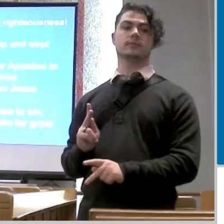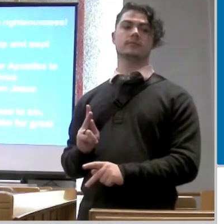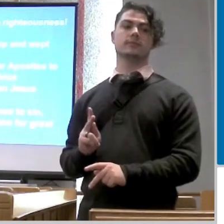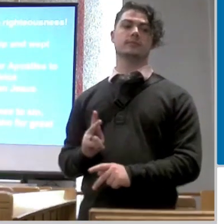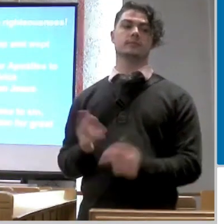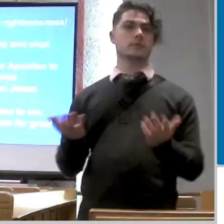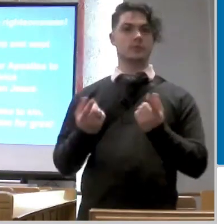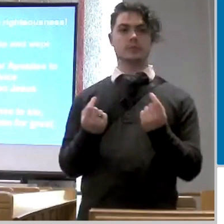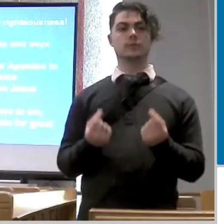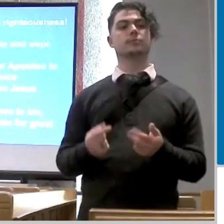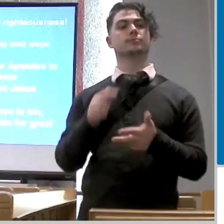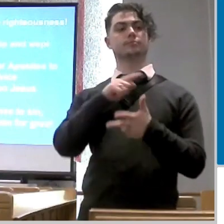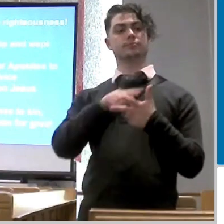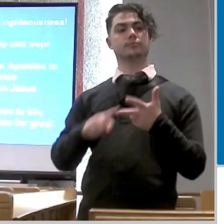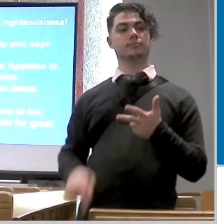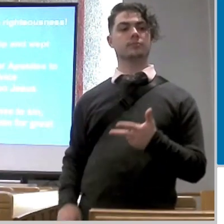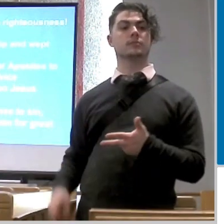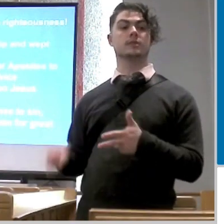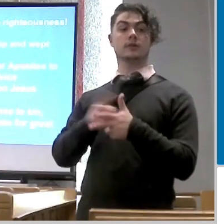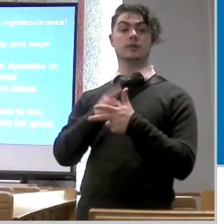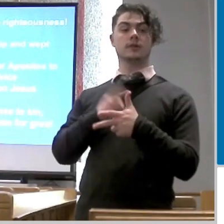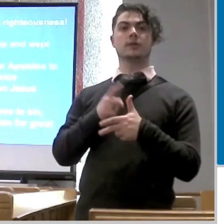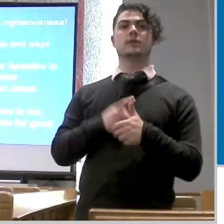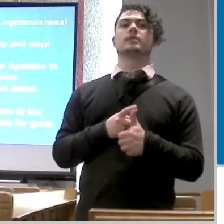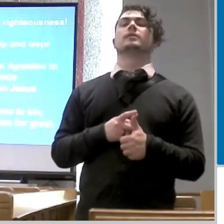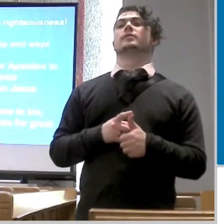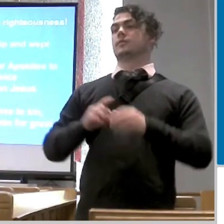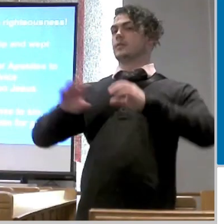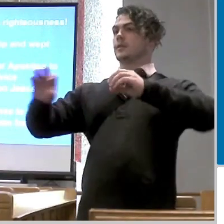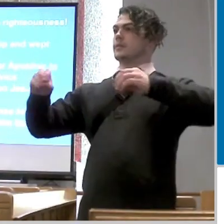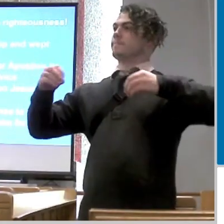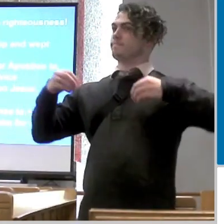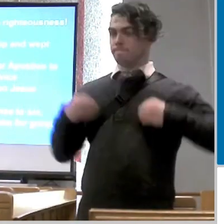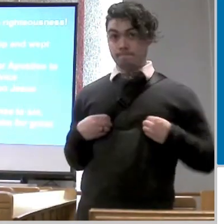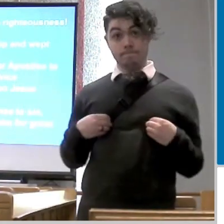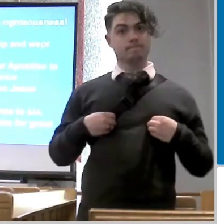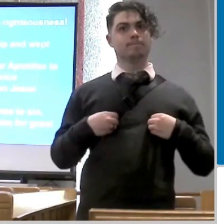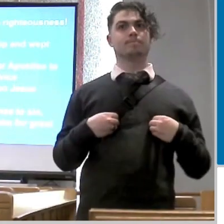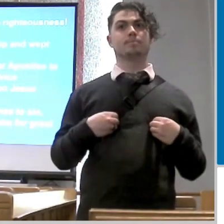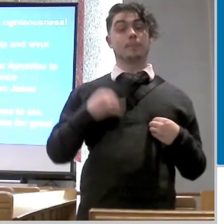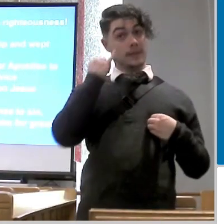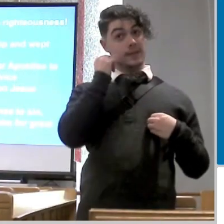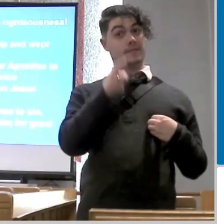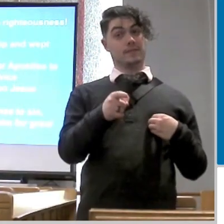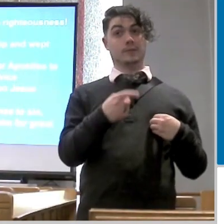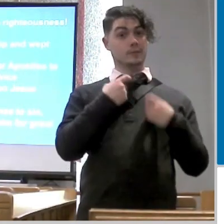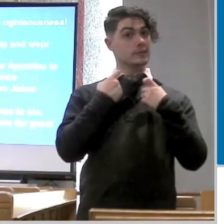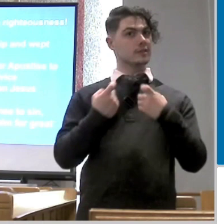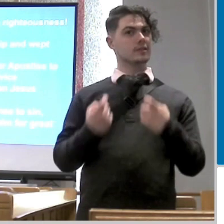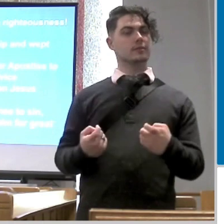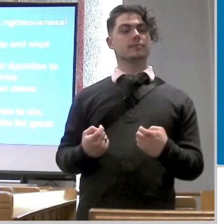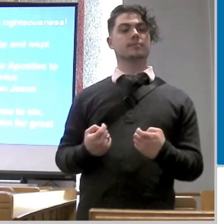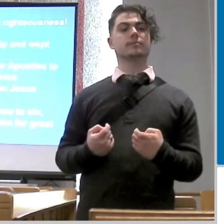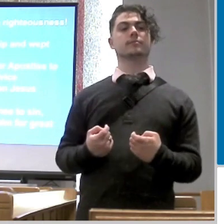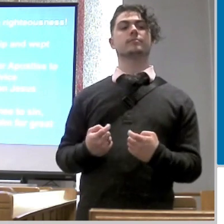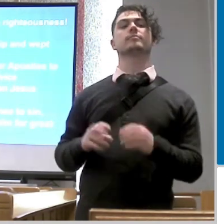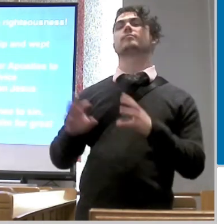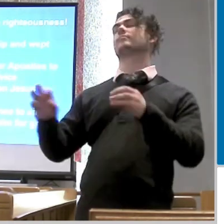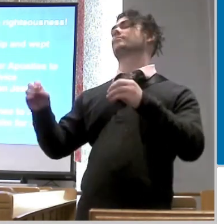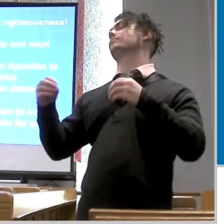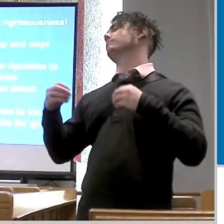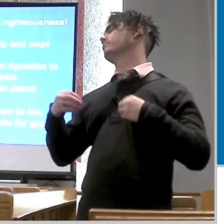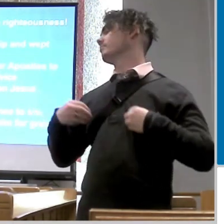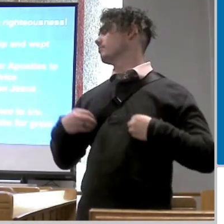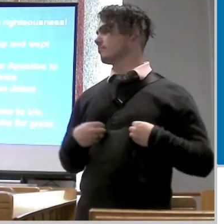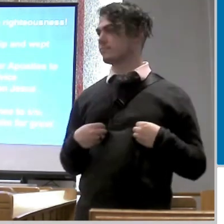ownership he took ownership we need to own when we make a mistake hey gotta own